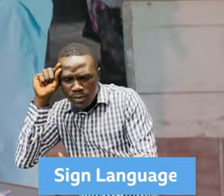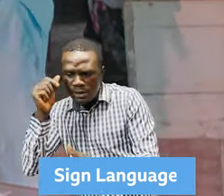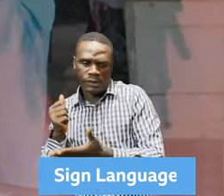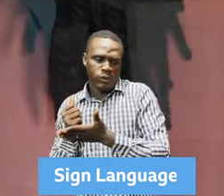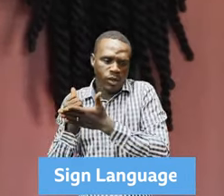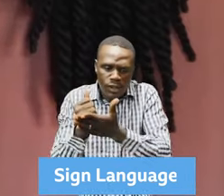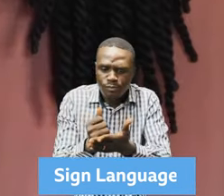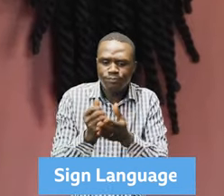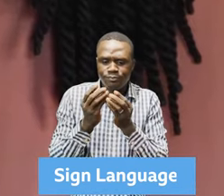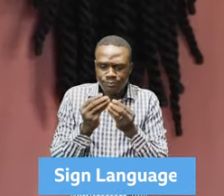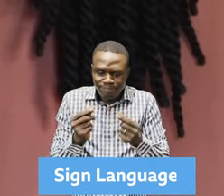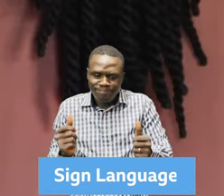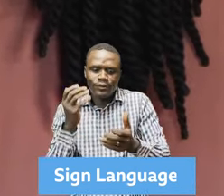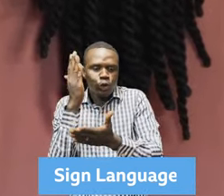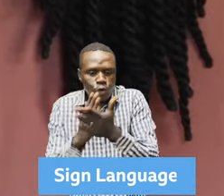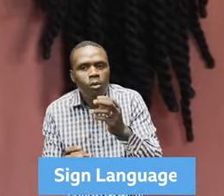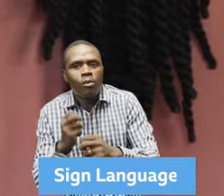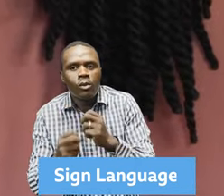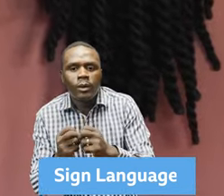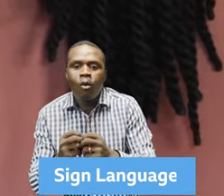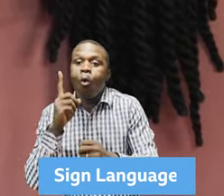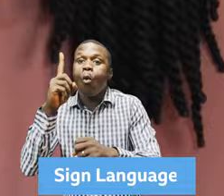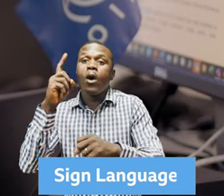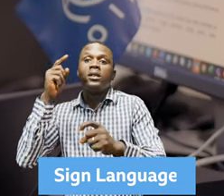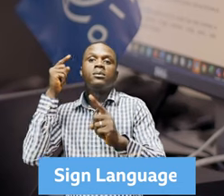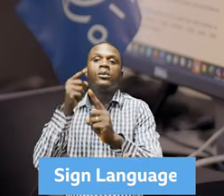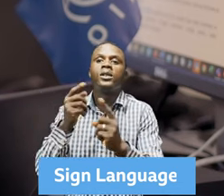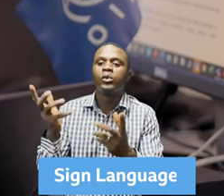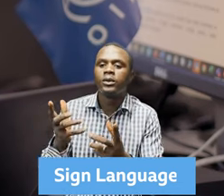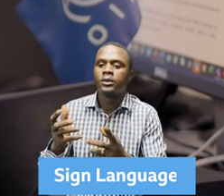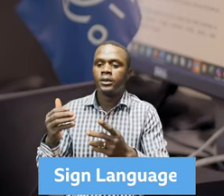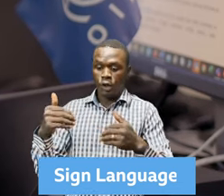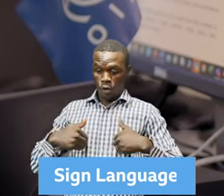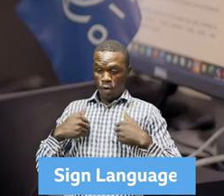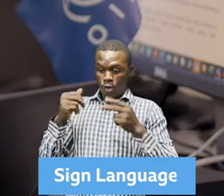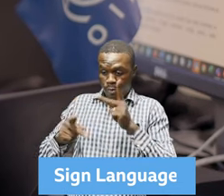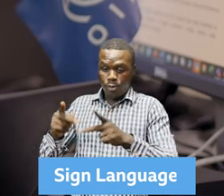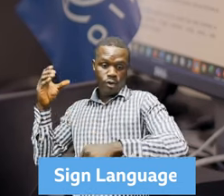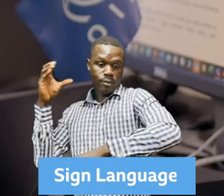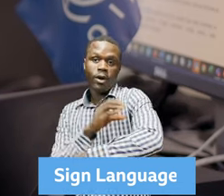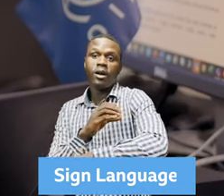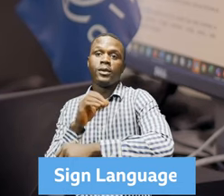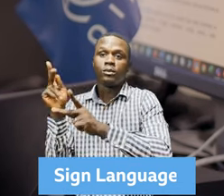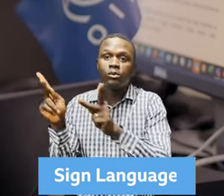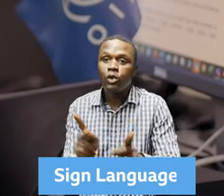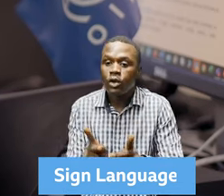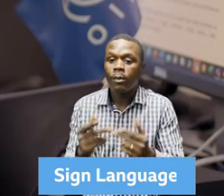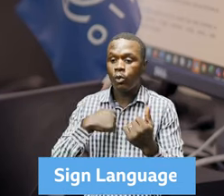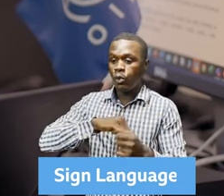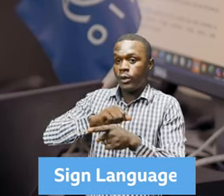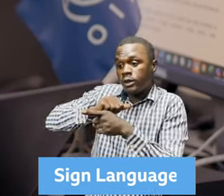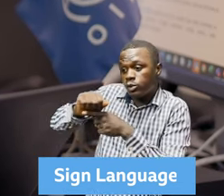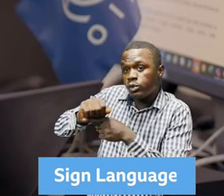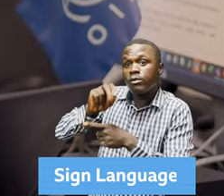to address key migration challenges in the country. One of the programs we have been implementing is the Youth Empowerment Program, where we have supported over